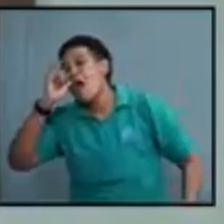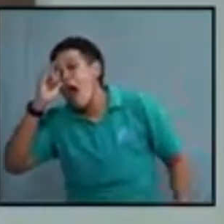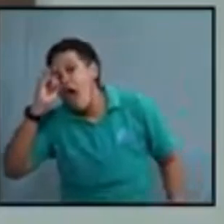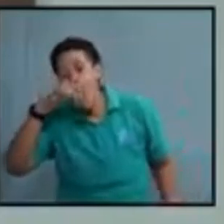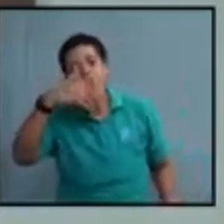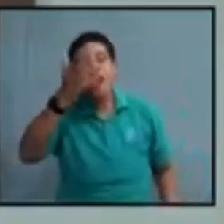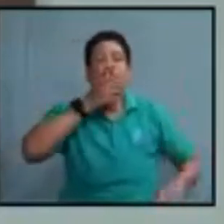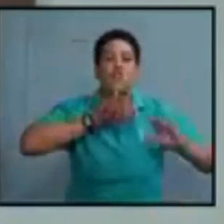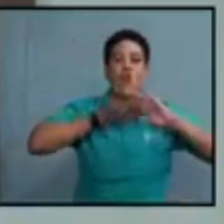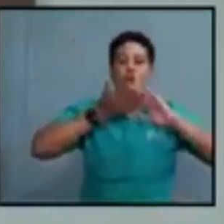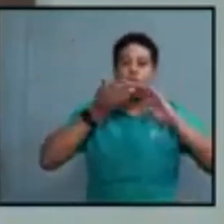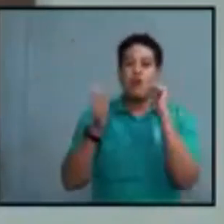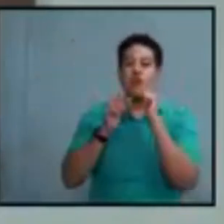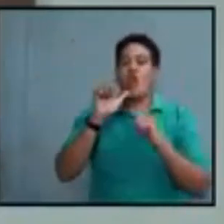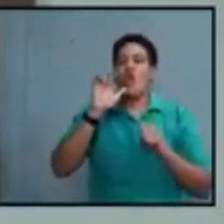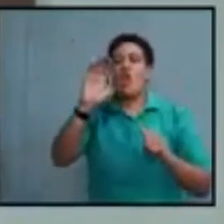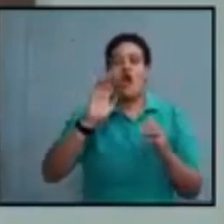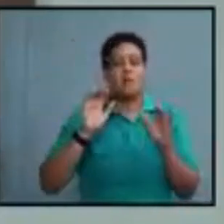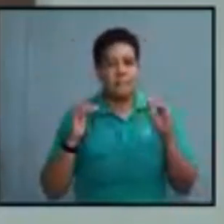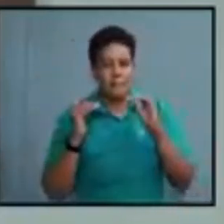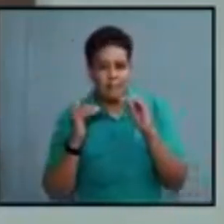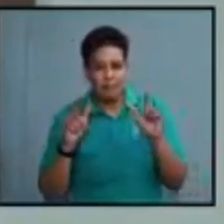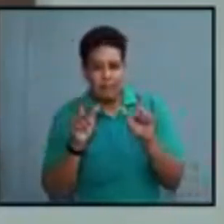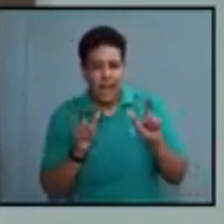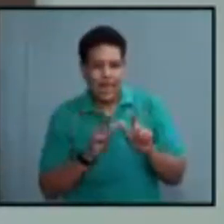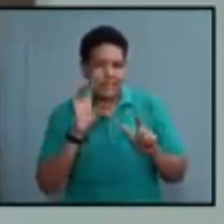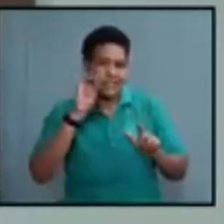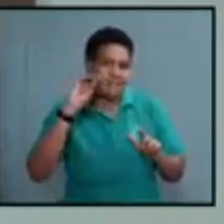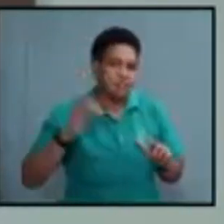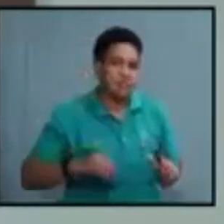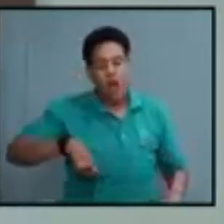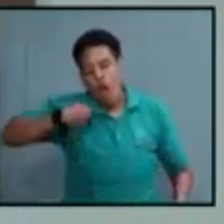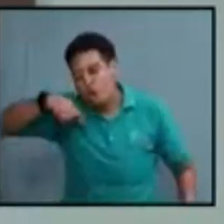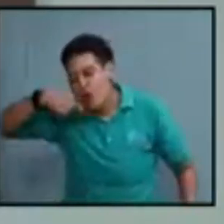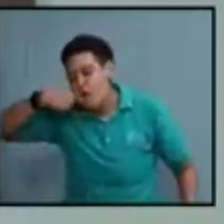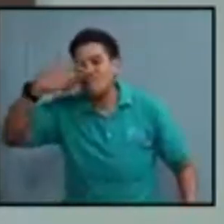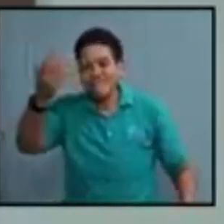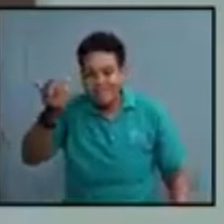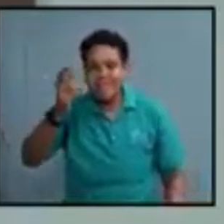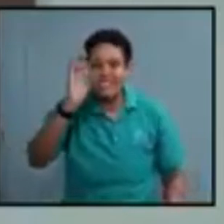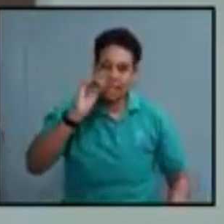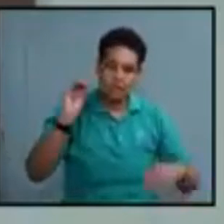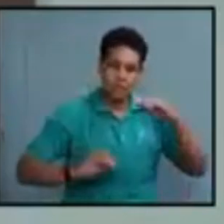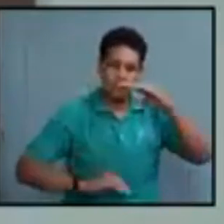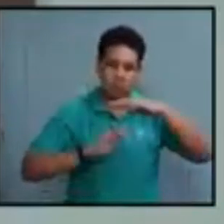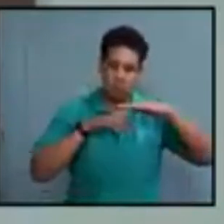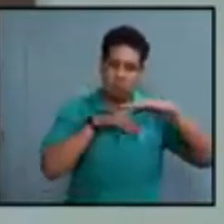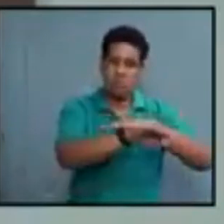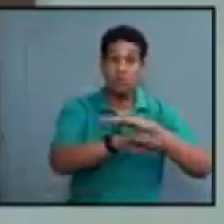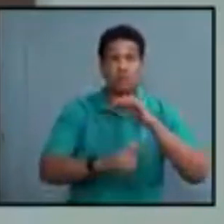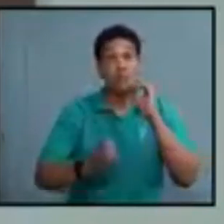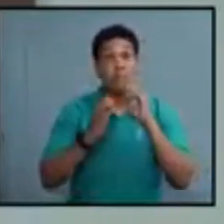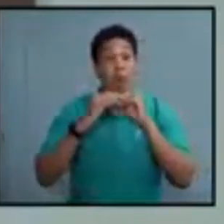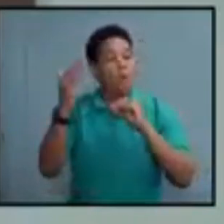operate under a club license, dining establishments, etc. Now, we